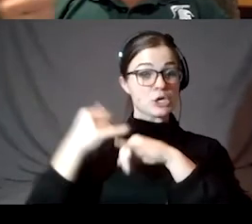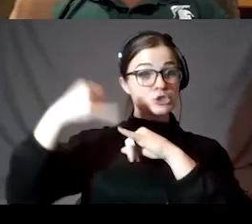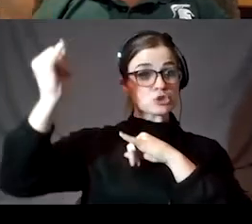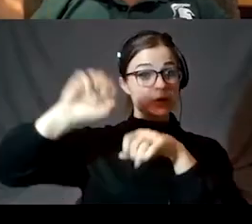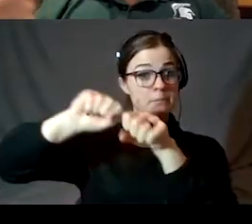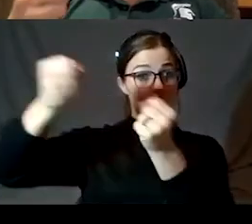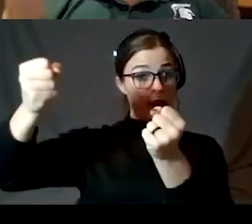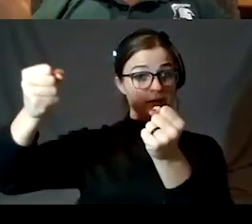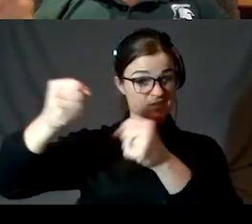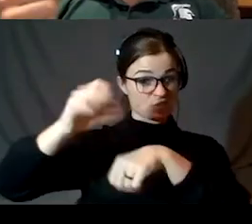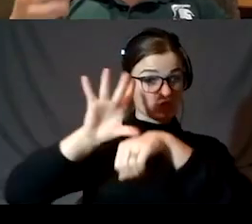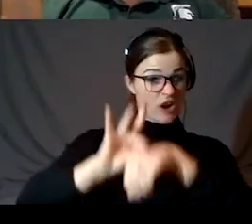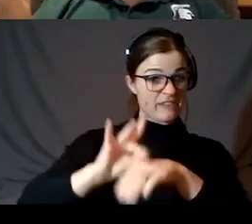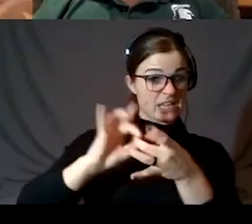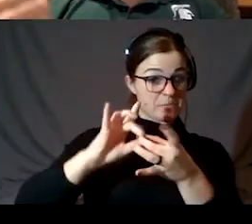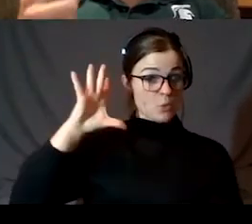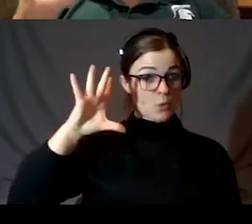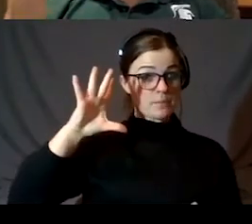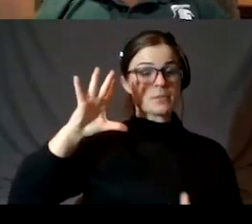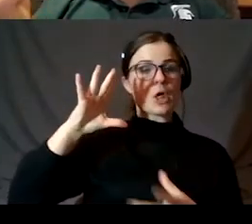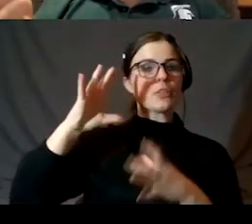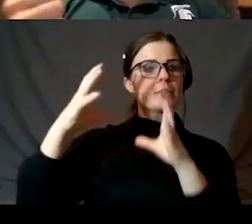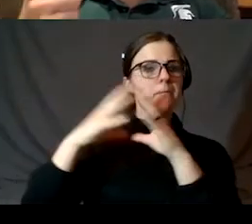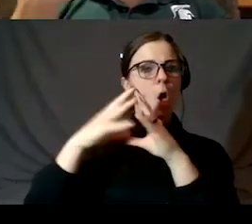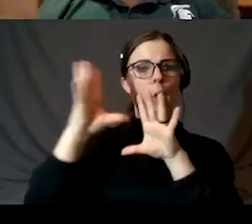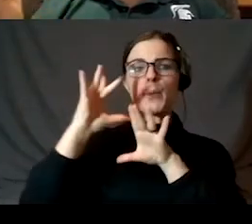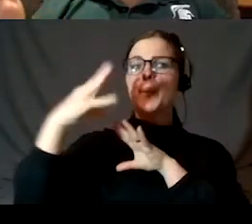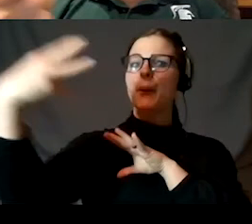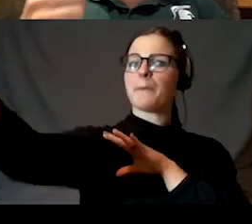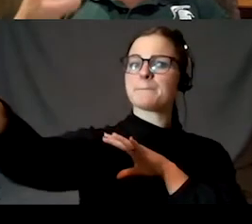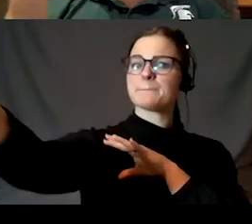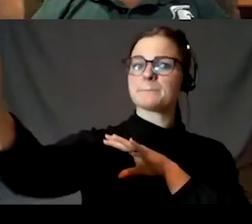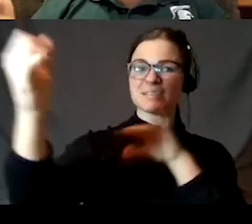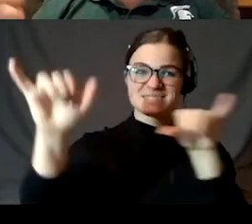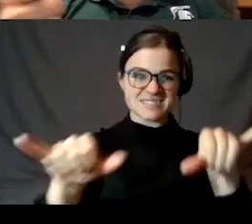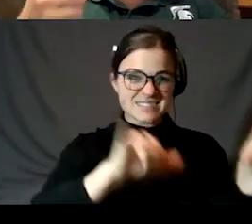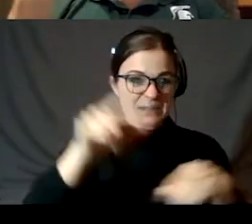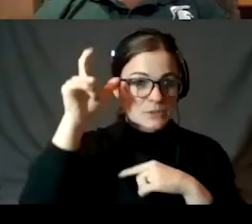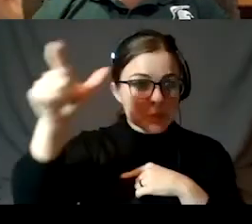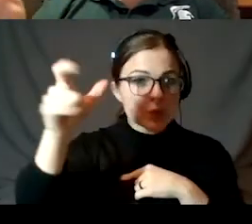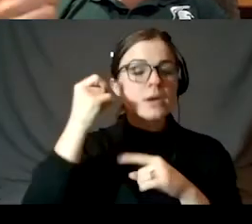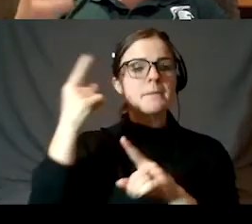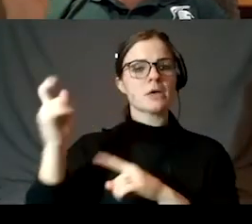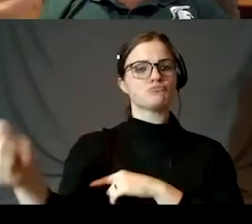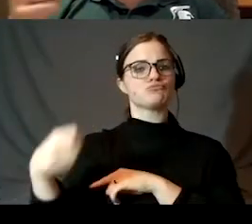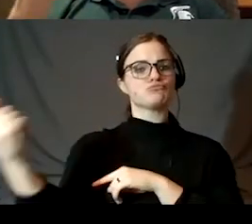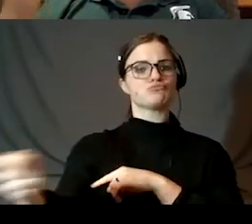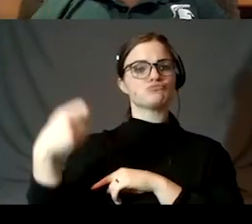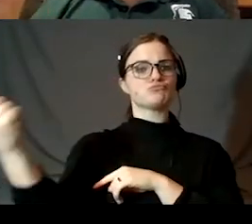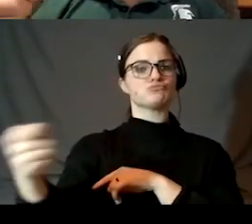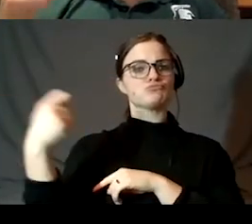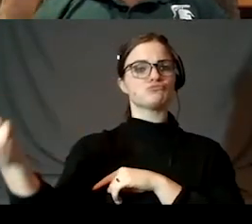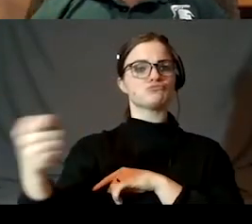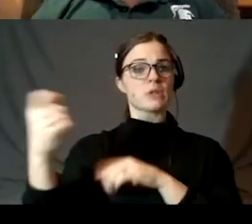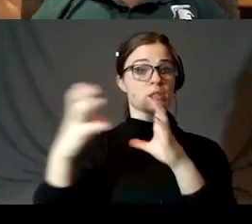flying off, but there's no chance that the ball will ever come towards us, come towards the center,